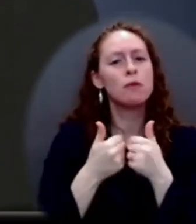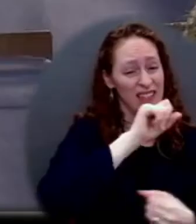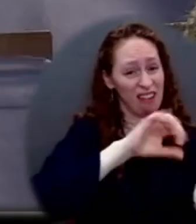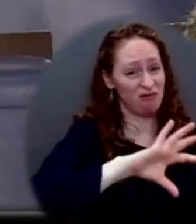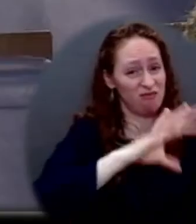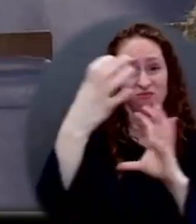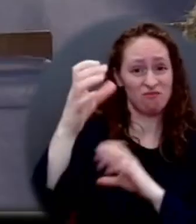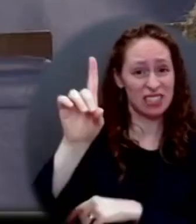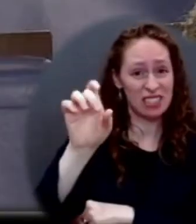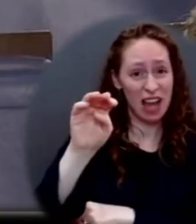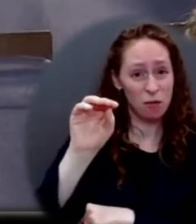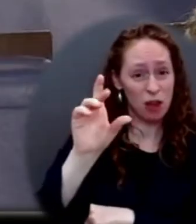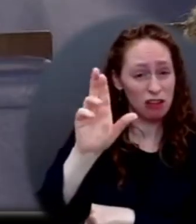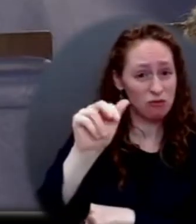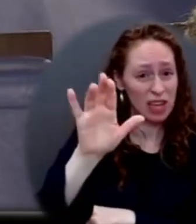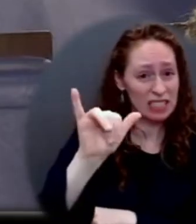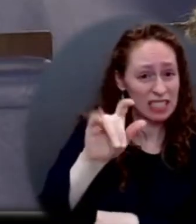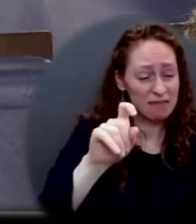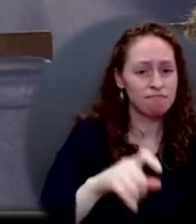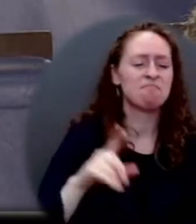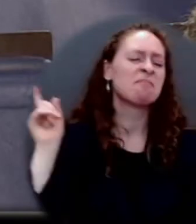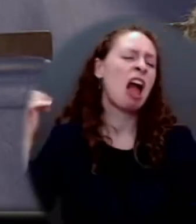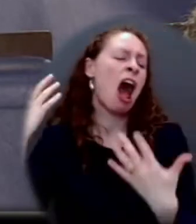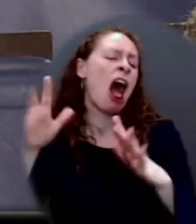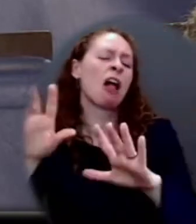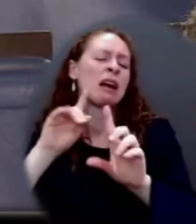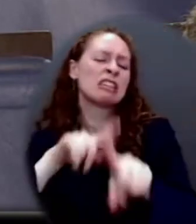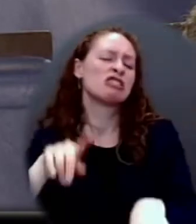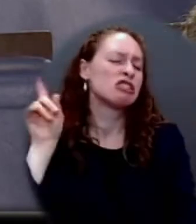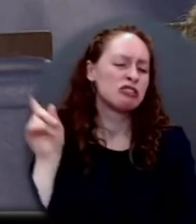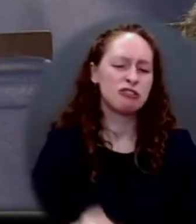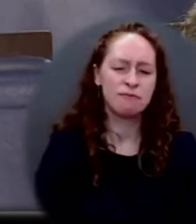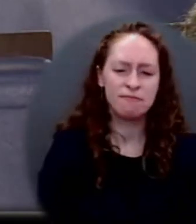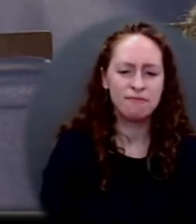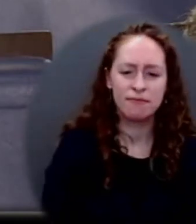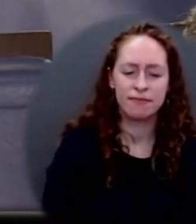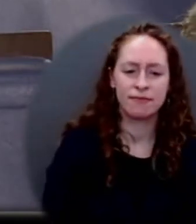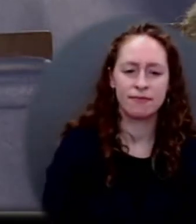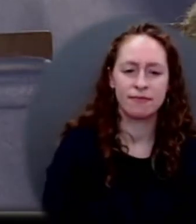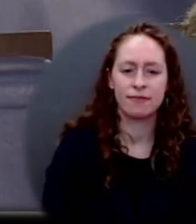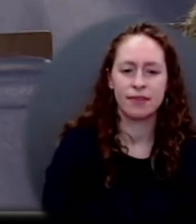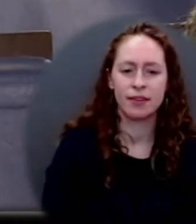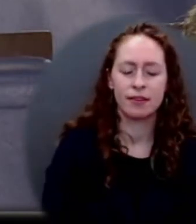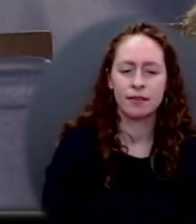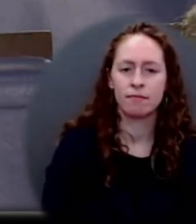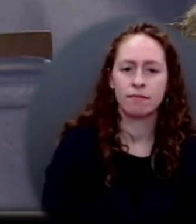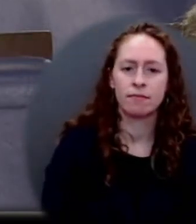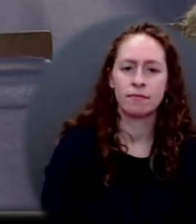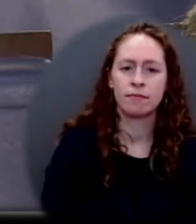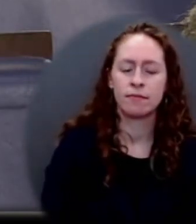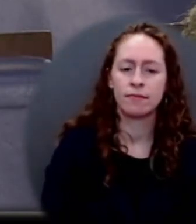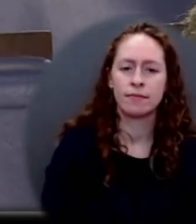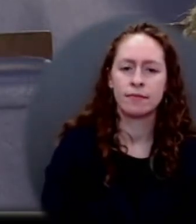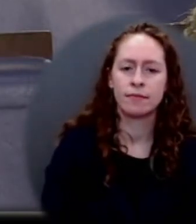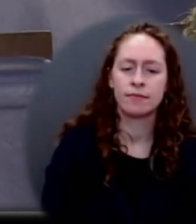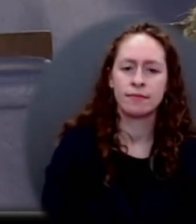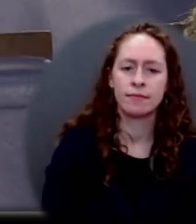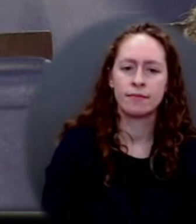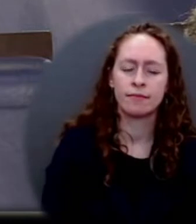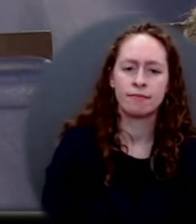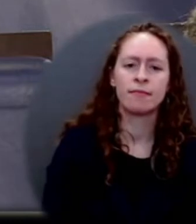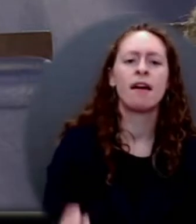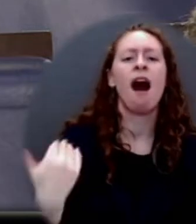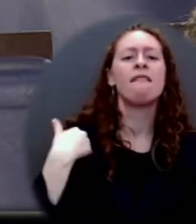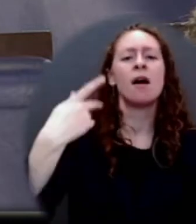something done. But a little more broadly, the polls keep showing again and again that something like 70 percent of Trump voters